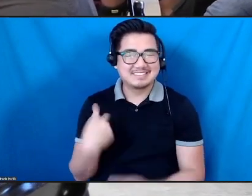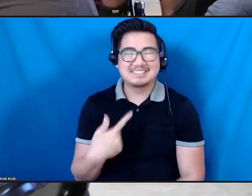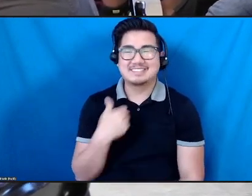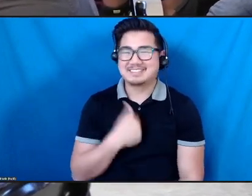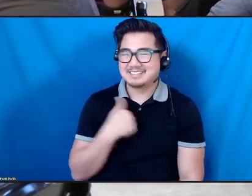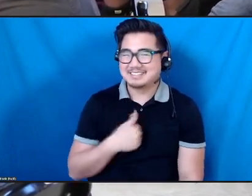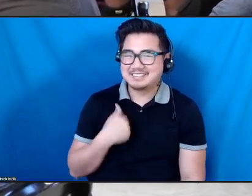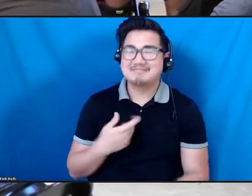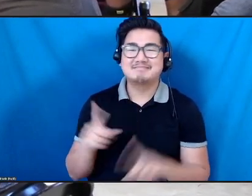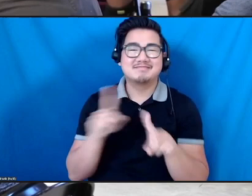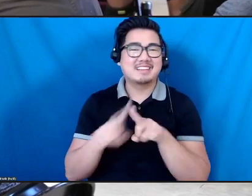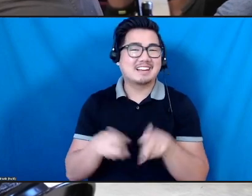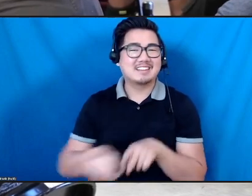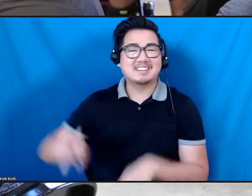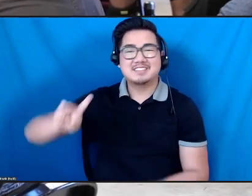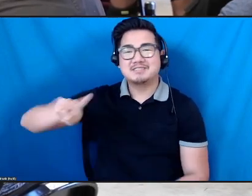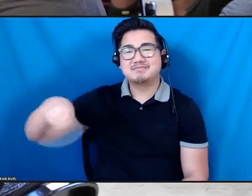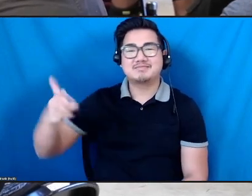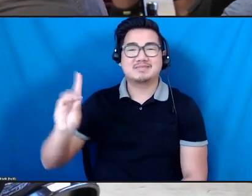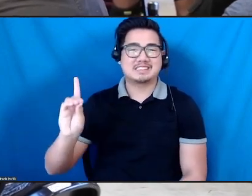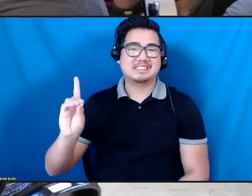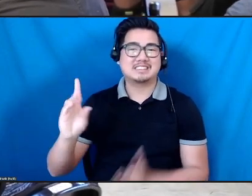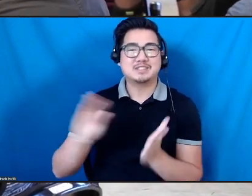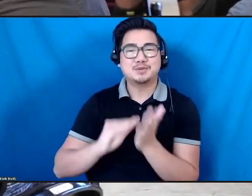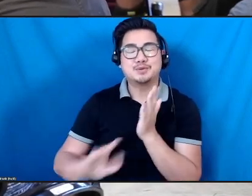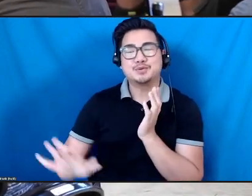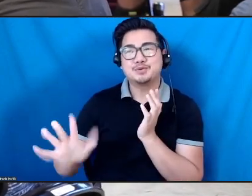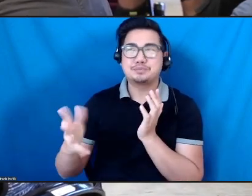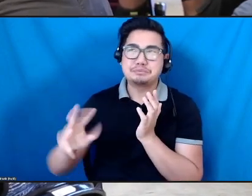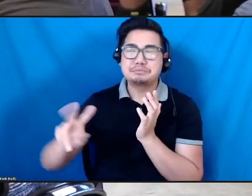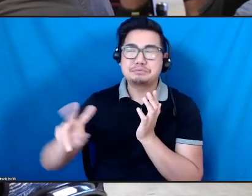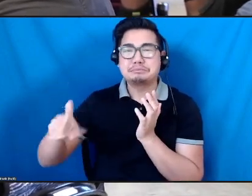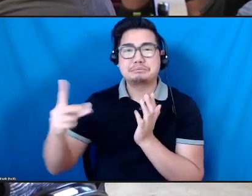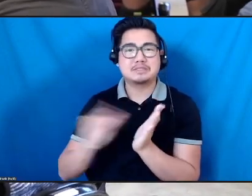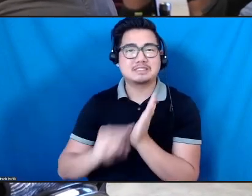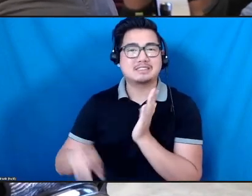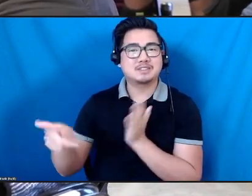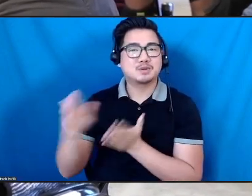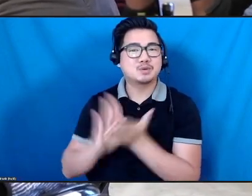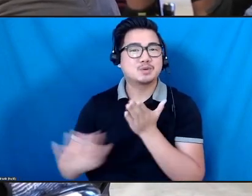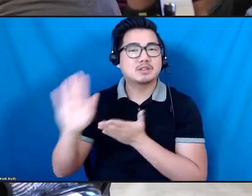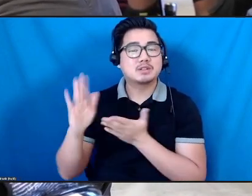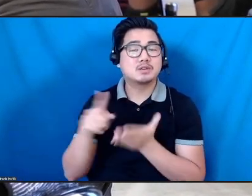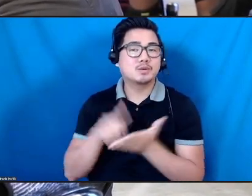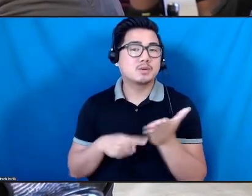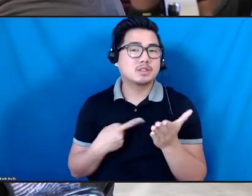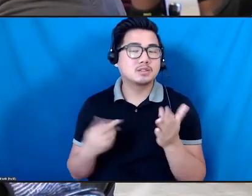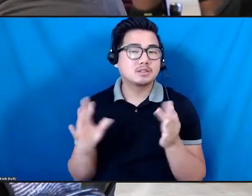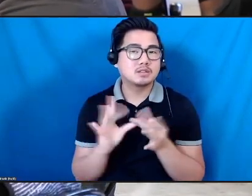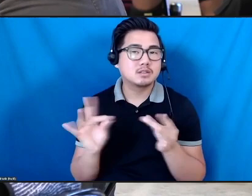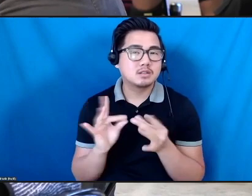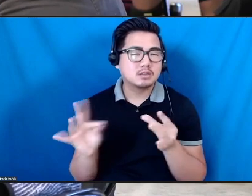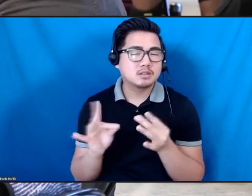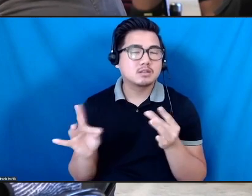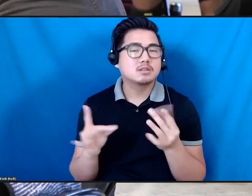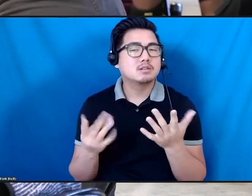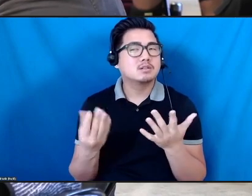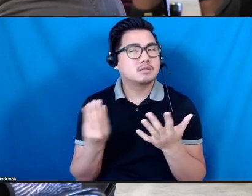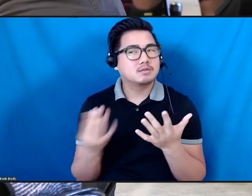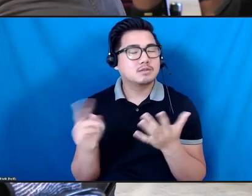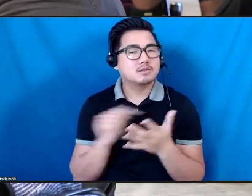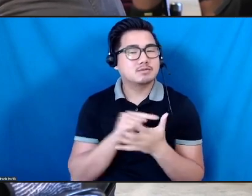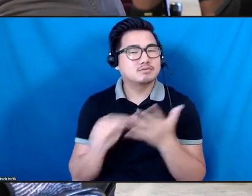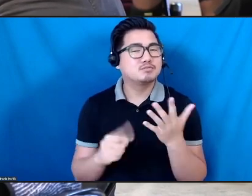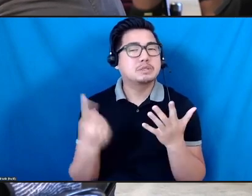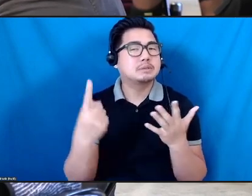PhD, current PhD student at a university, what I would say is, a couple things, this is just to think about, I don't,